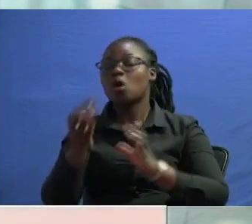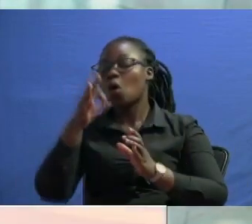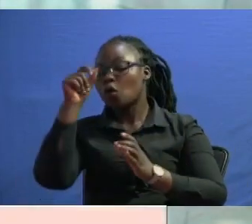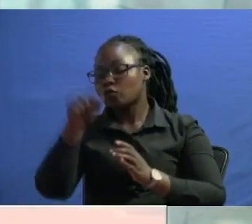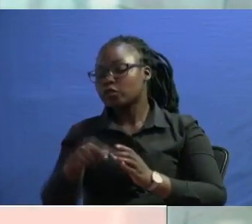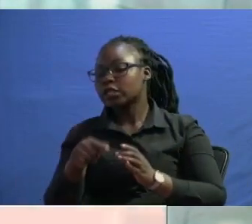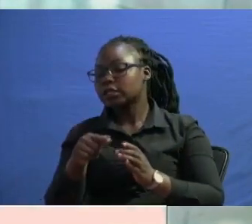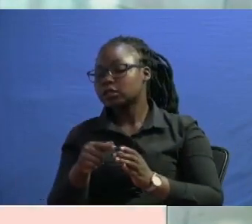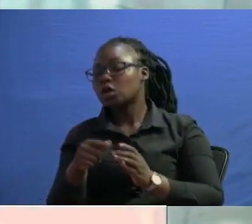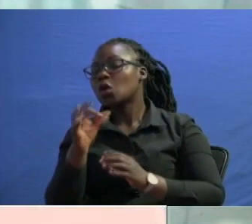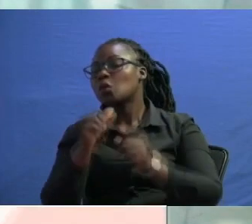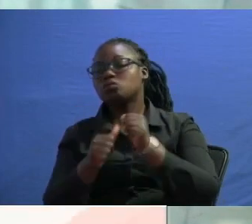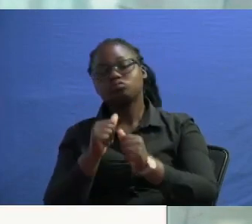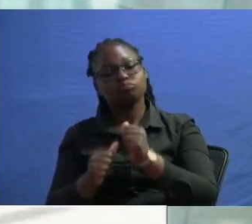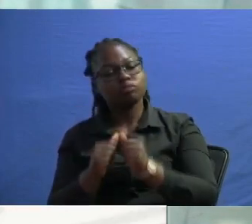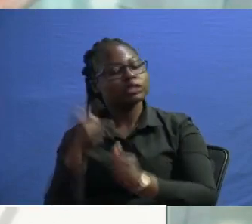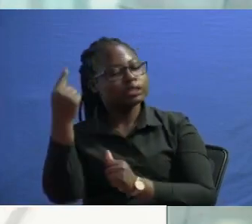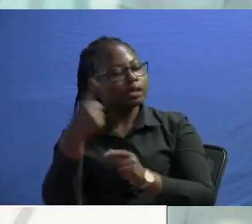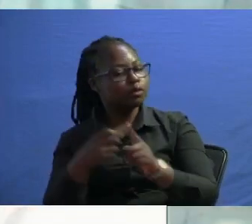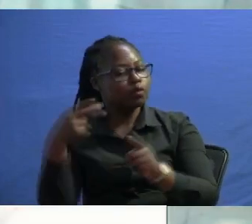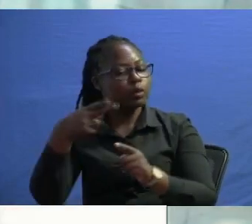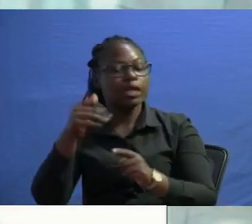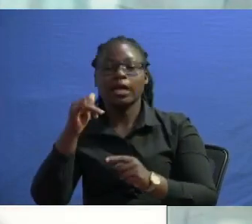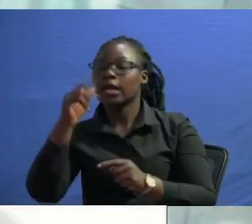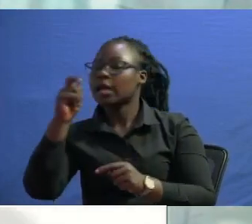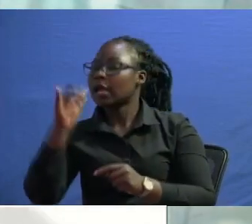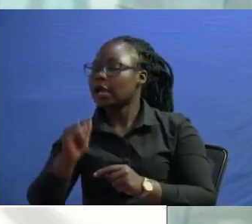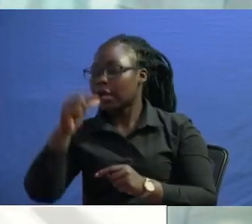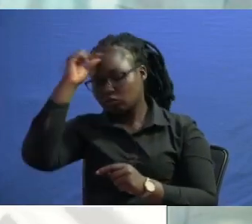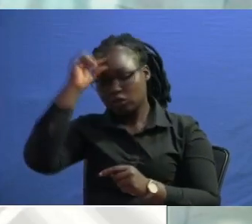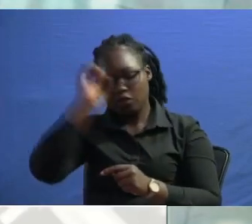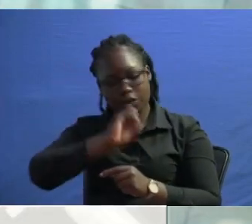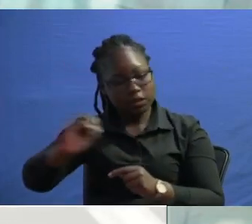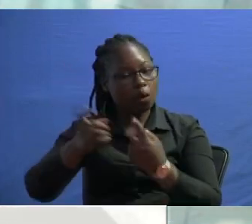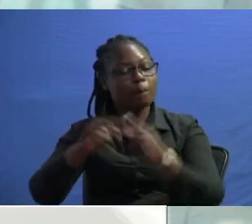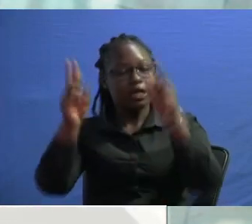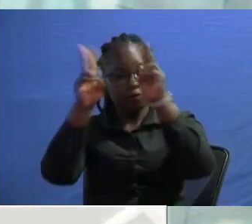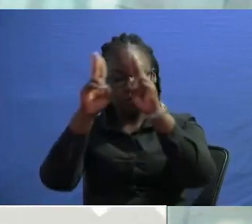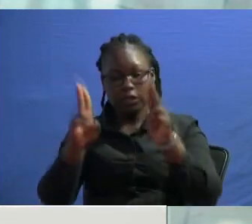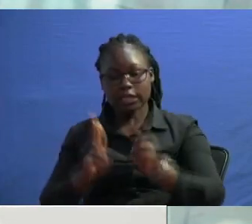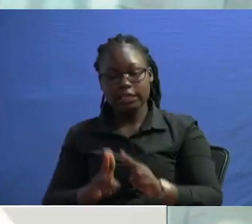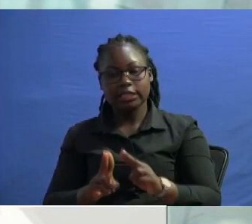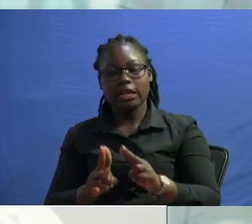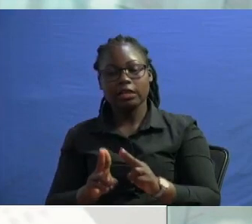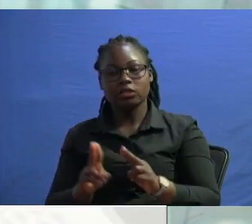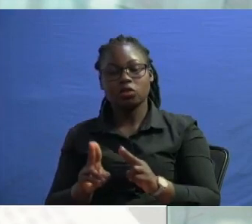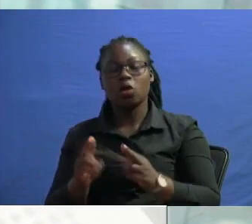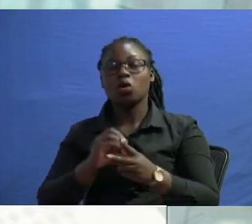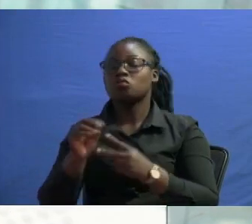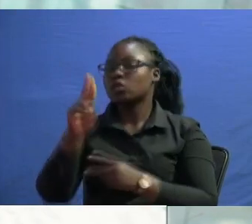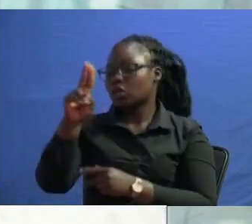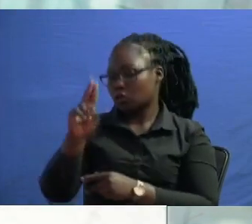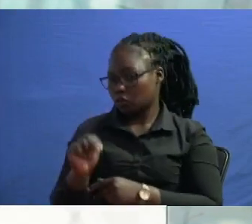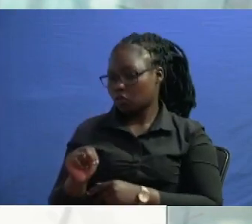particular amount which actually is not even coming from haiti government is supposed to be coming from the international from the united nations